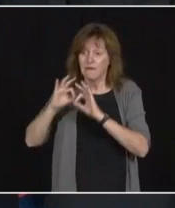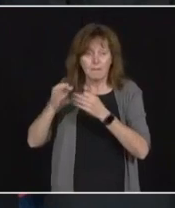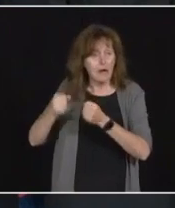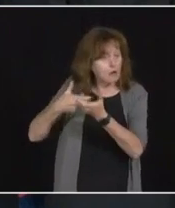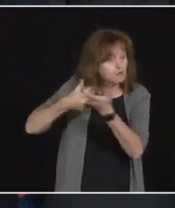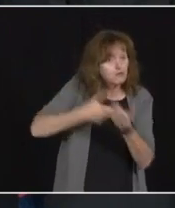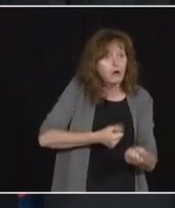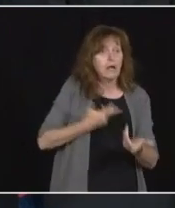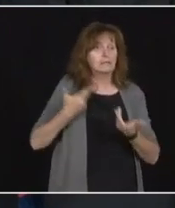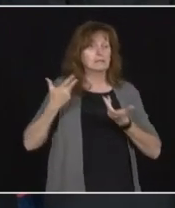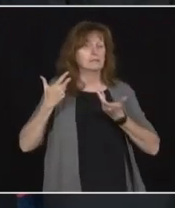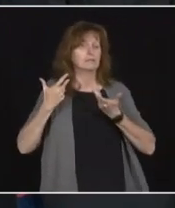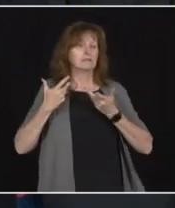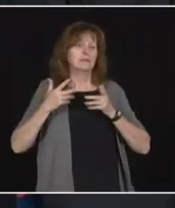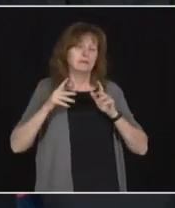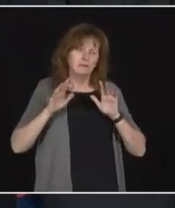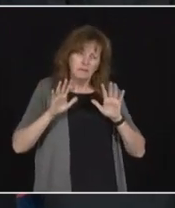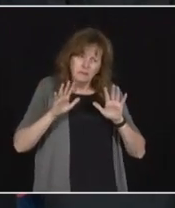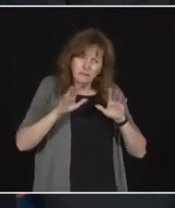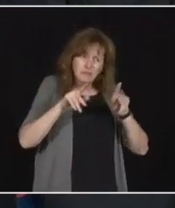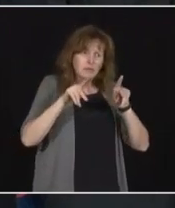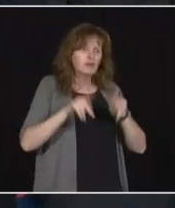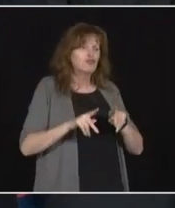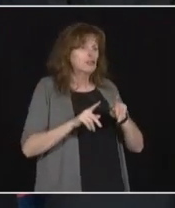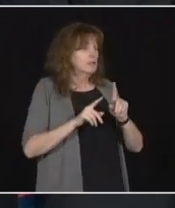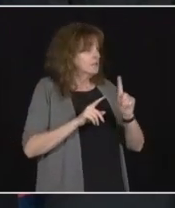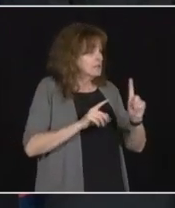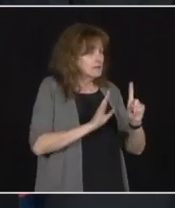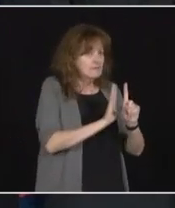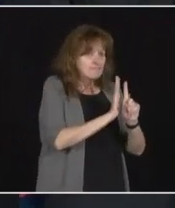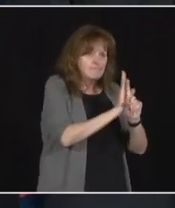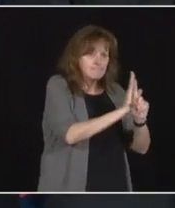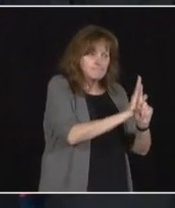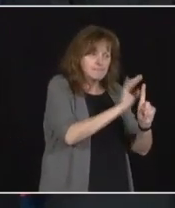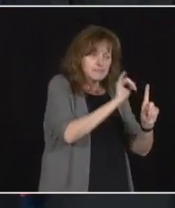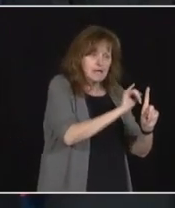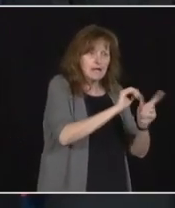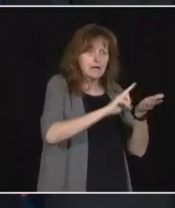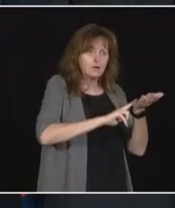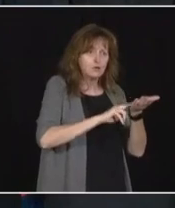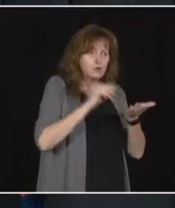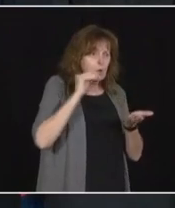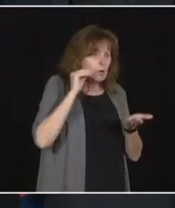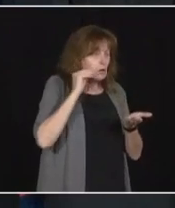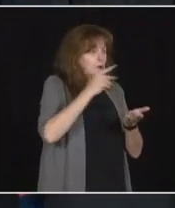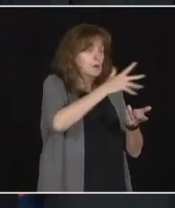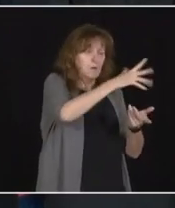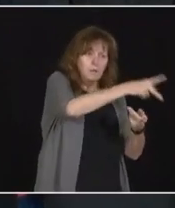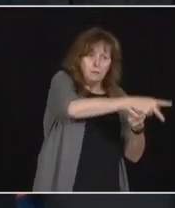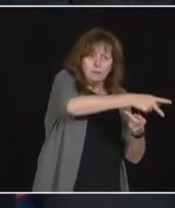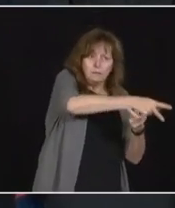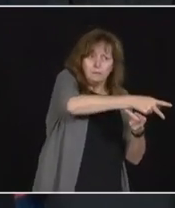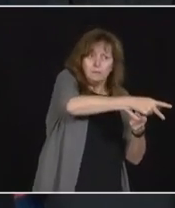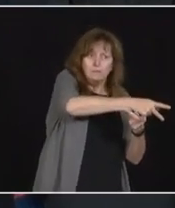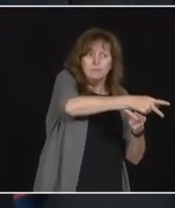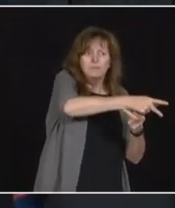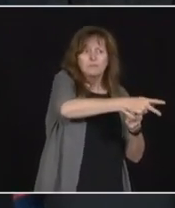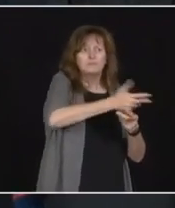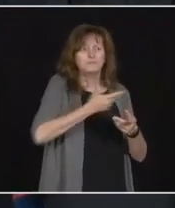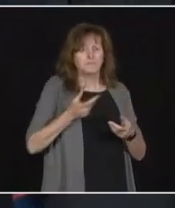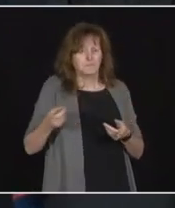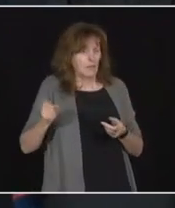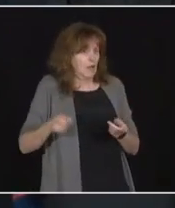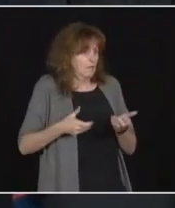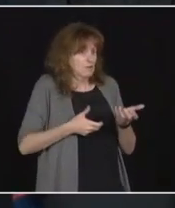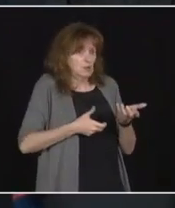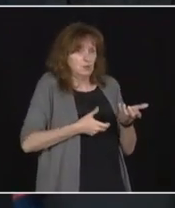loved ones in long-term care, then they're going to be taken care of. And there's going to be you know, there's accountable